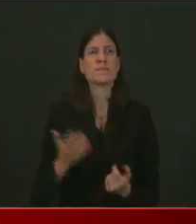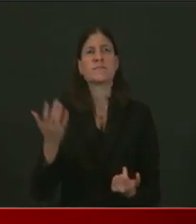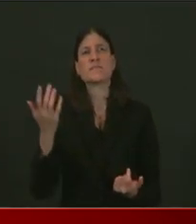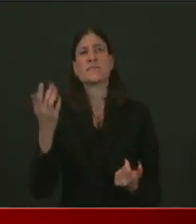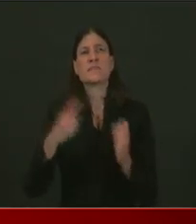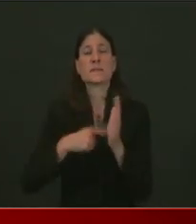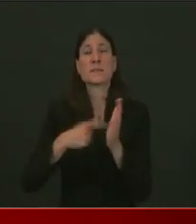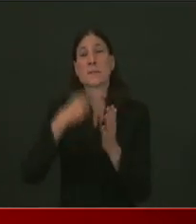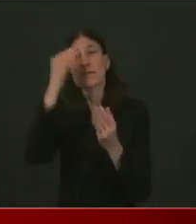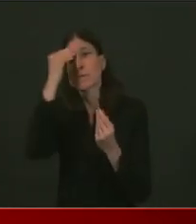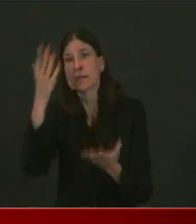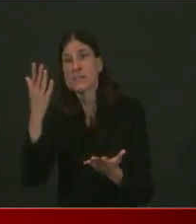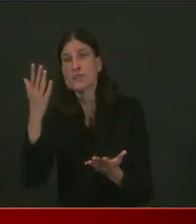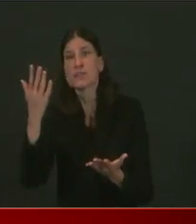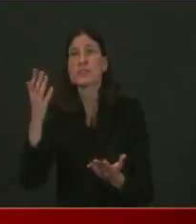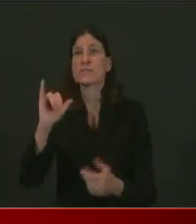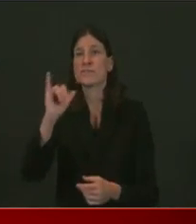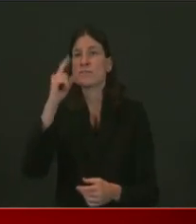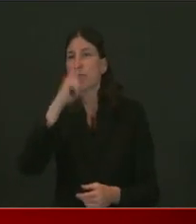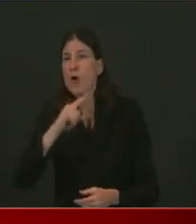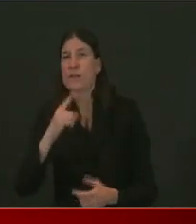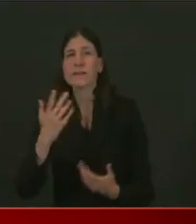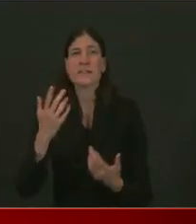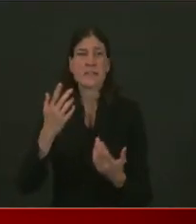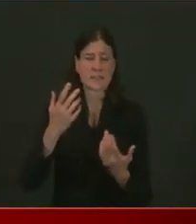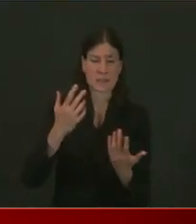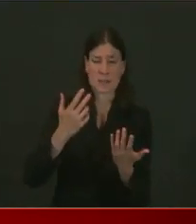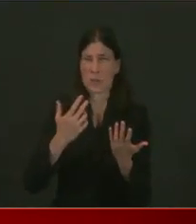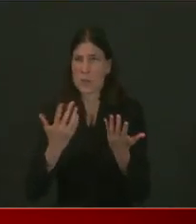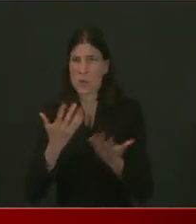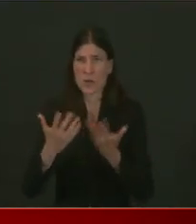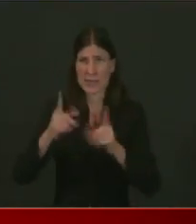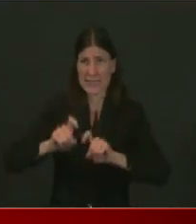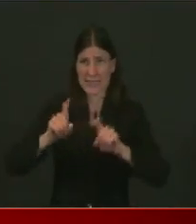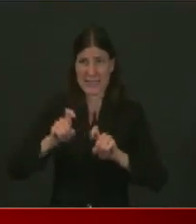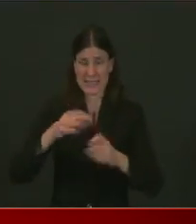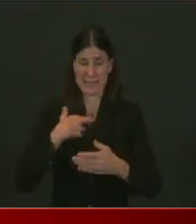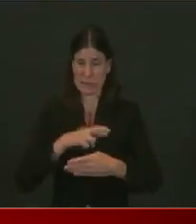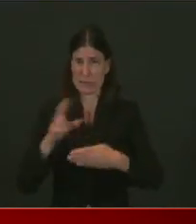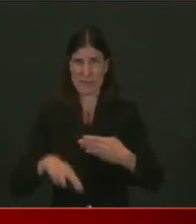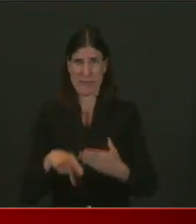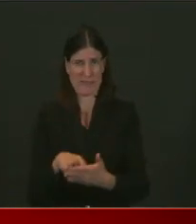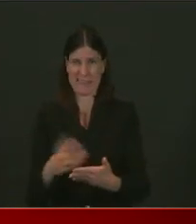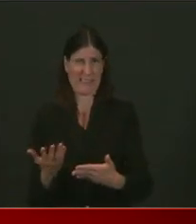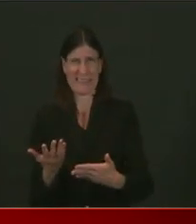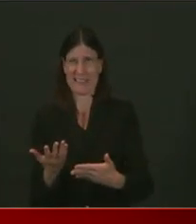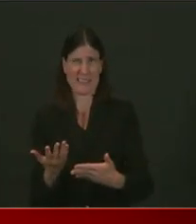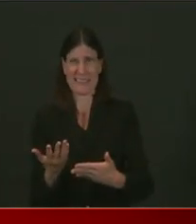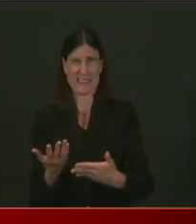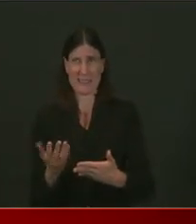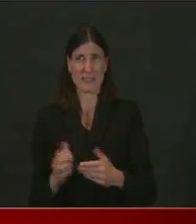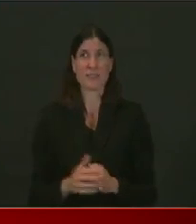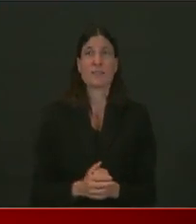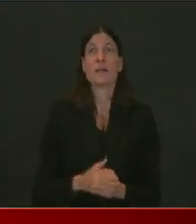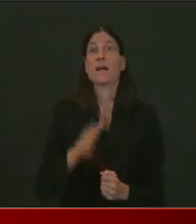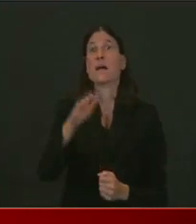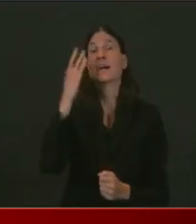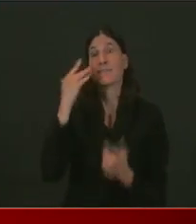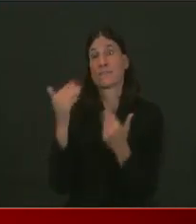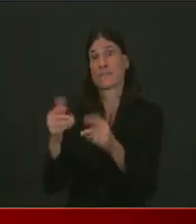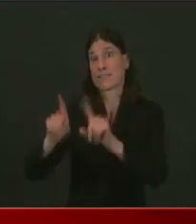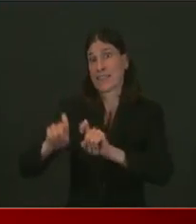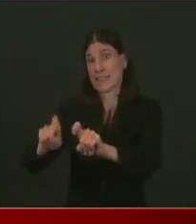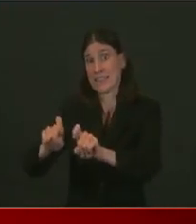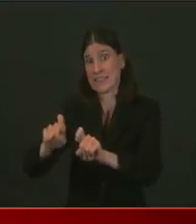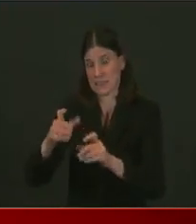before they show symptoms. And we're going to have a feel for what's going on in the manufacturing industry. What's going on in